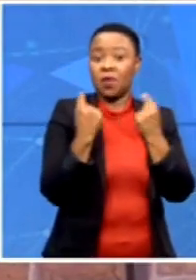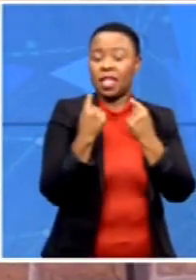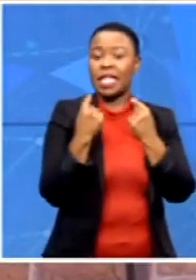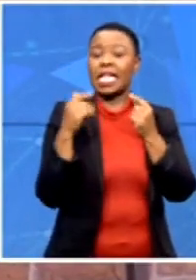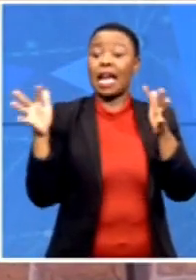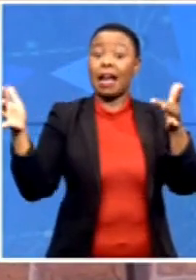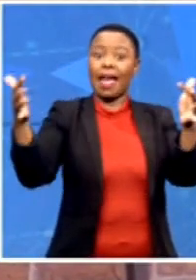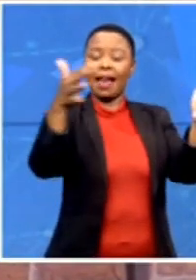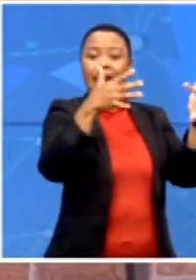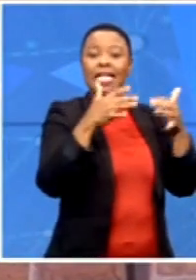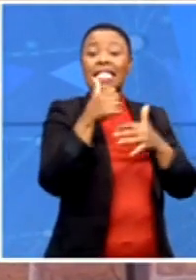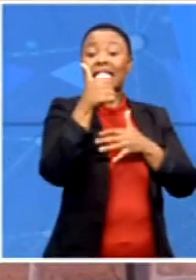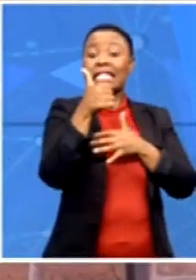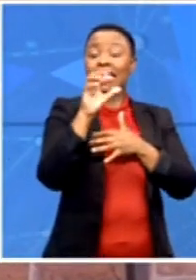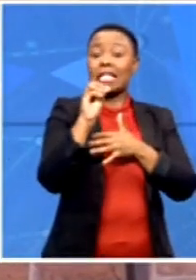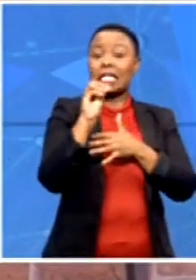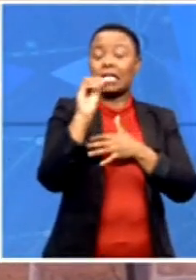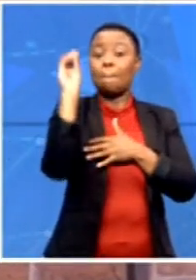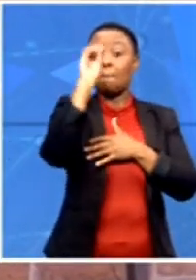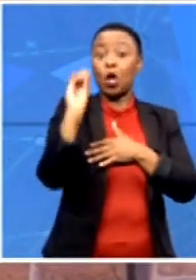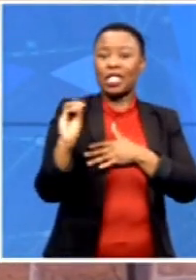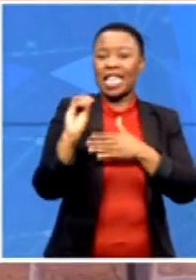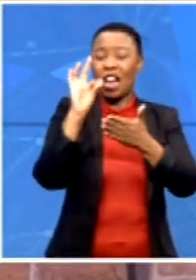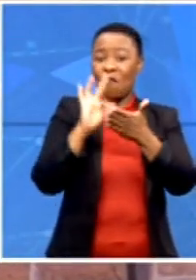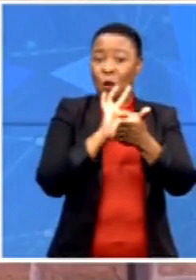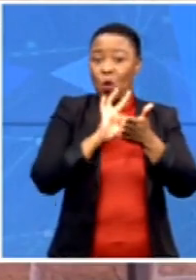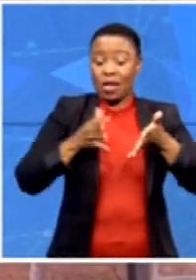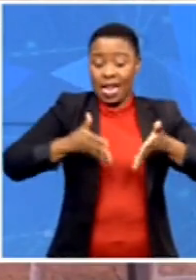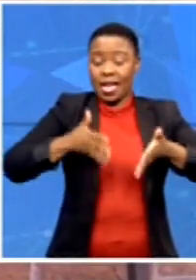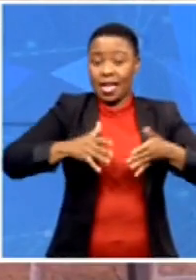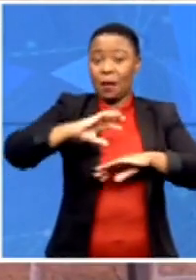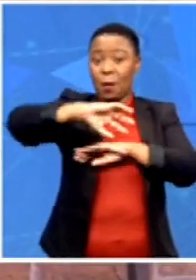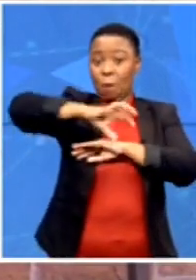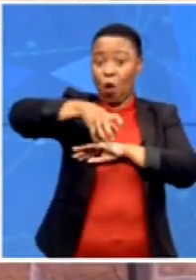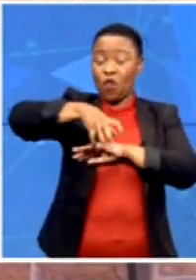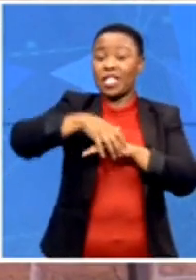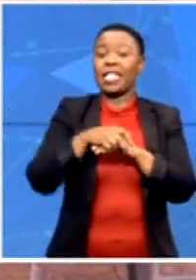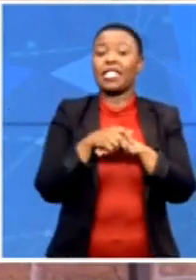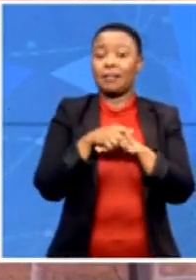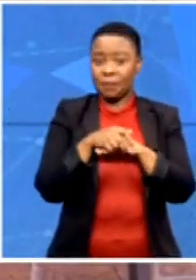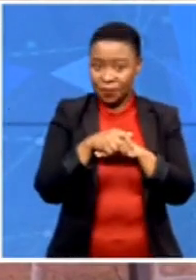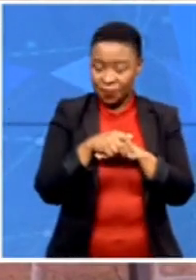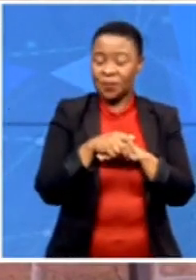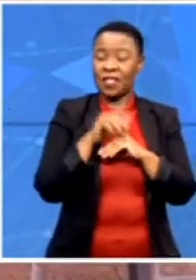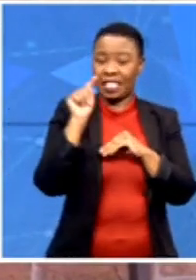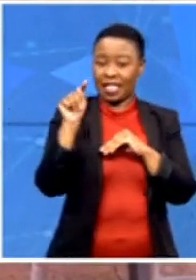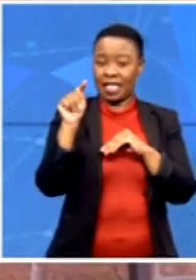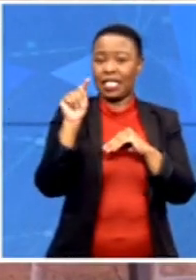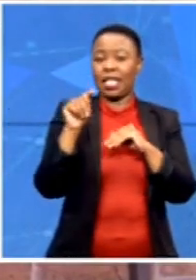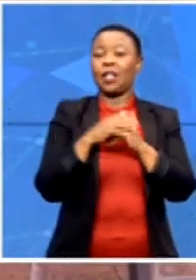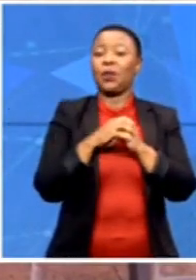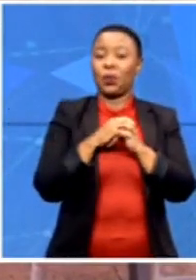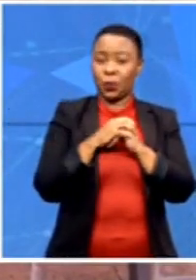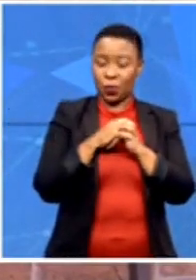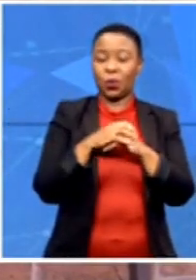here in the province. You know, that was quite a gallant effort here. But the EFF,